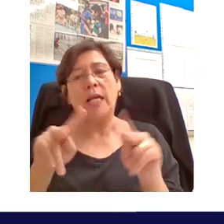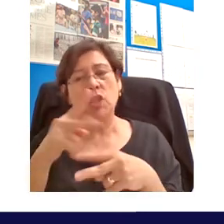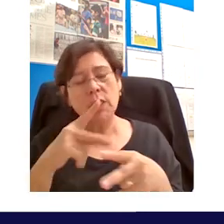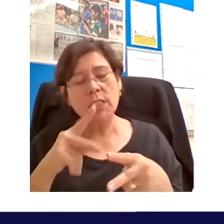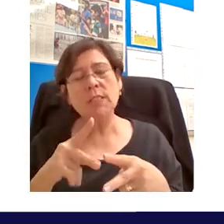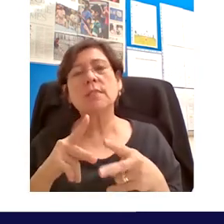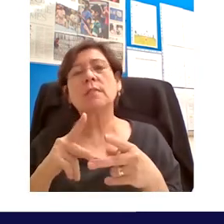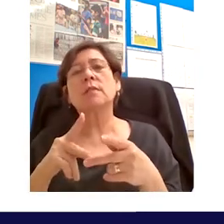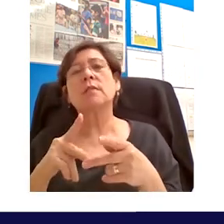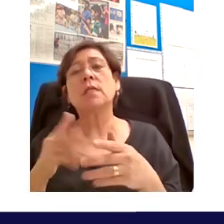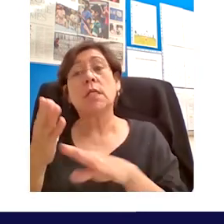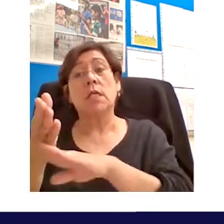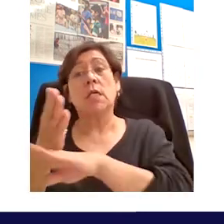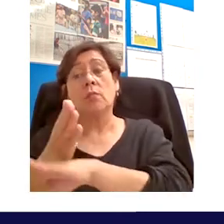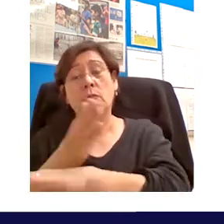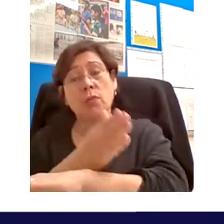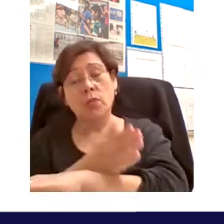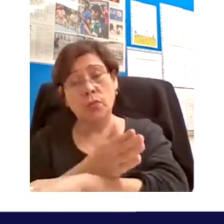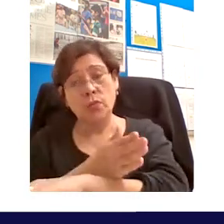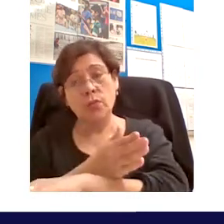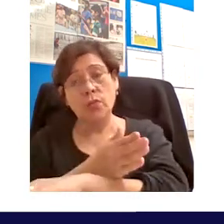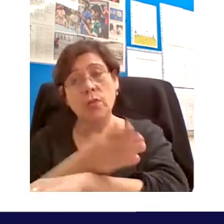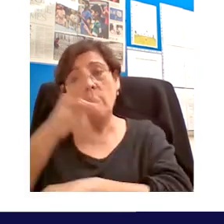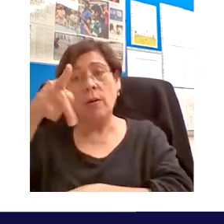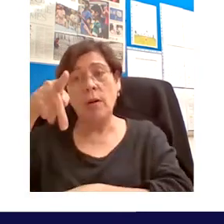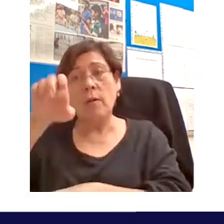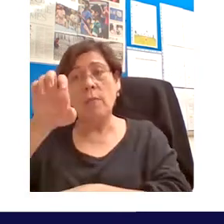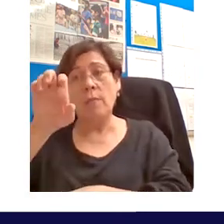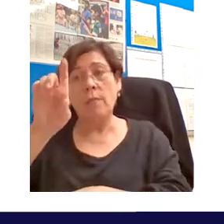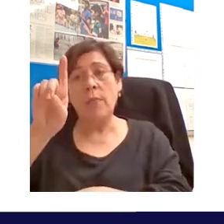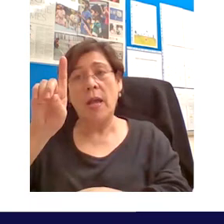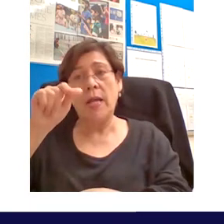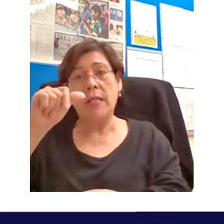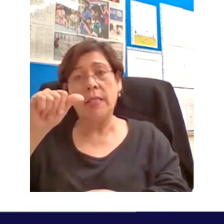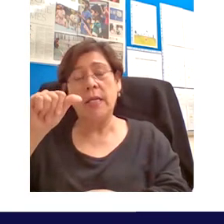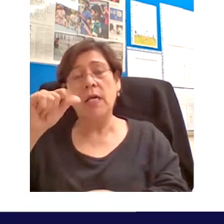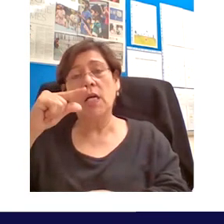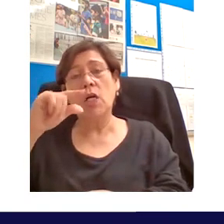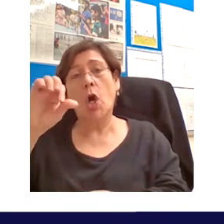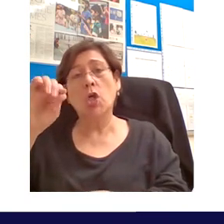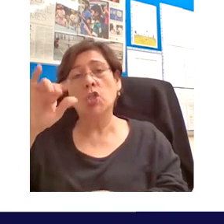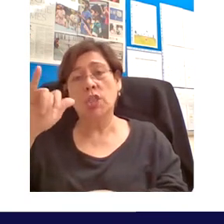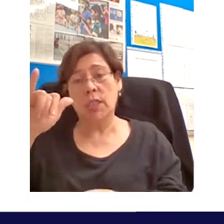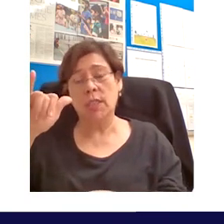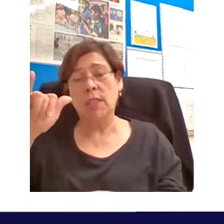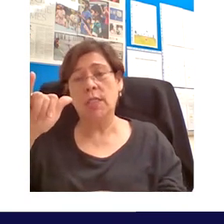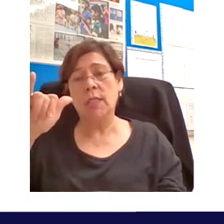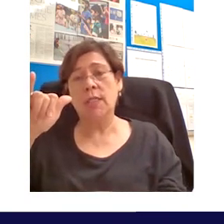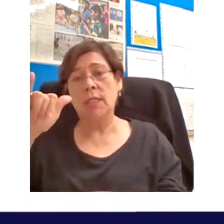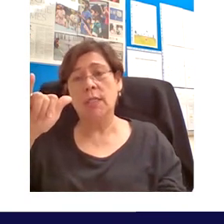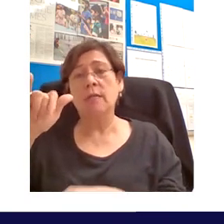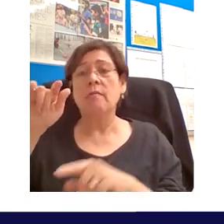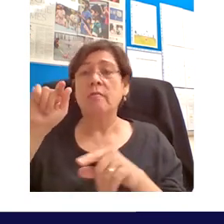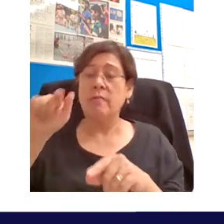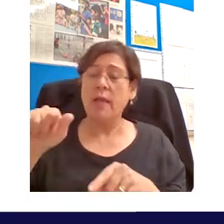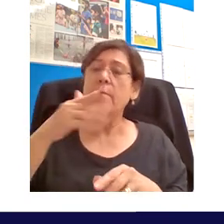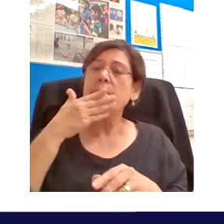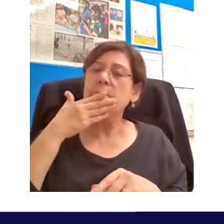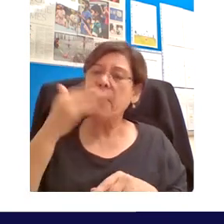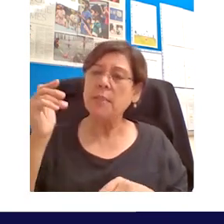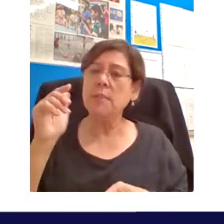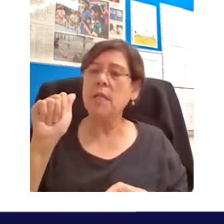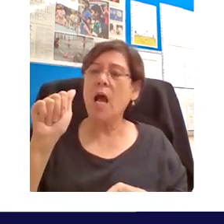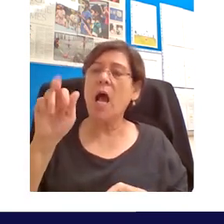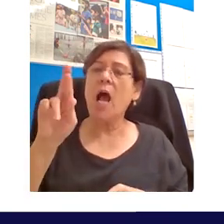improved pedagogical utility that uh that the best of current practice will be preserved and provide future